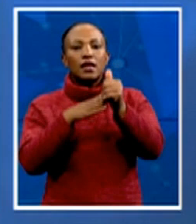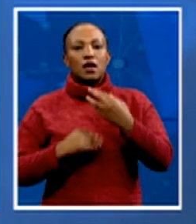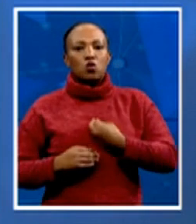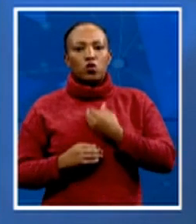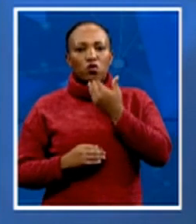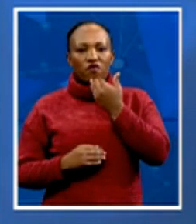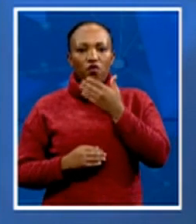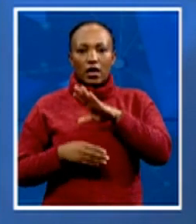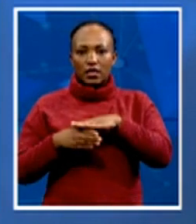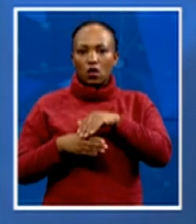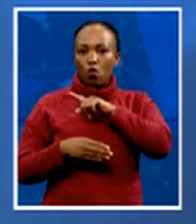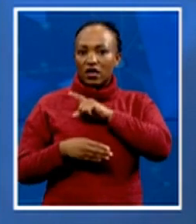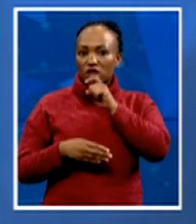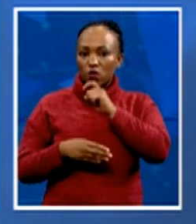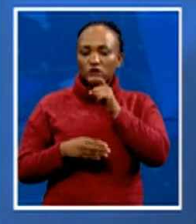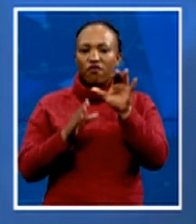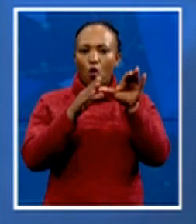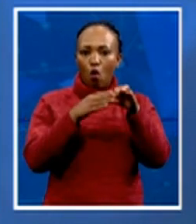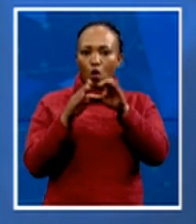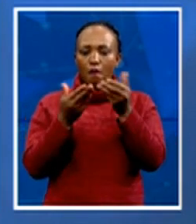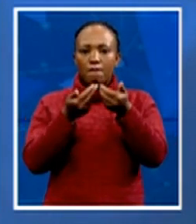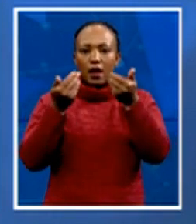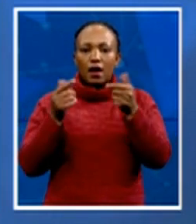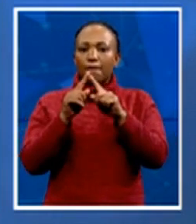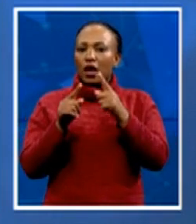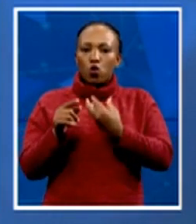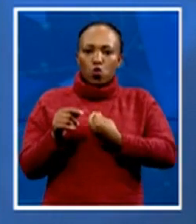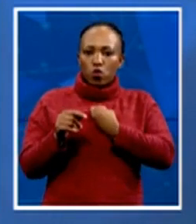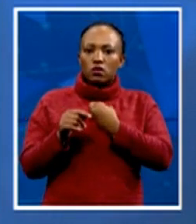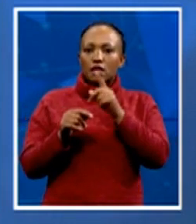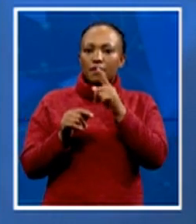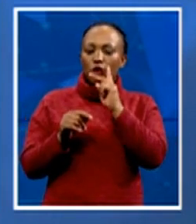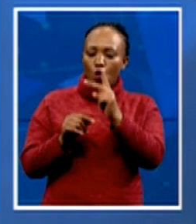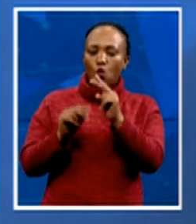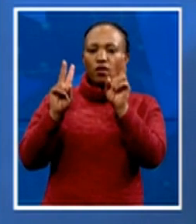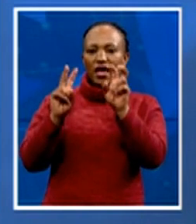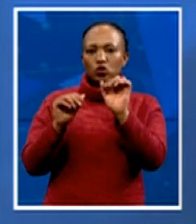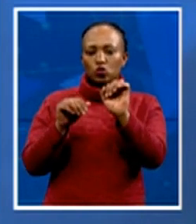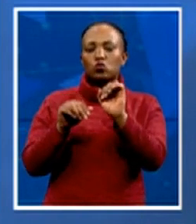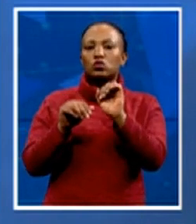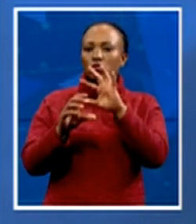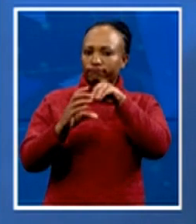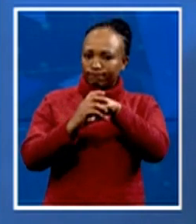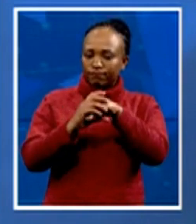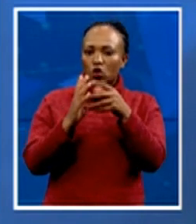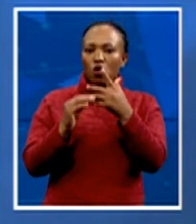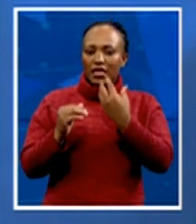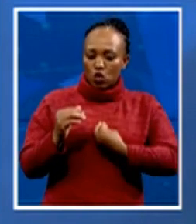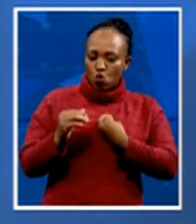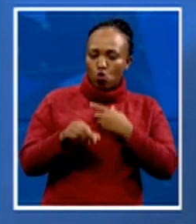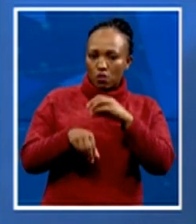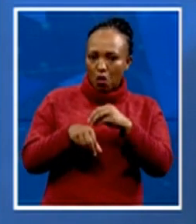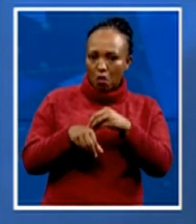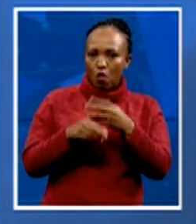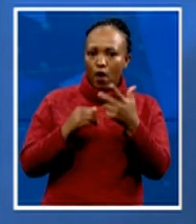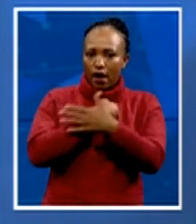battles instead of allowing the youth to look at the issues that are facing youths of our country. And I